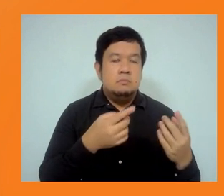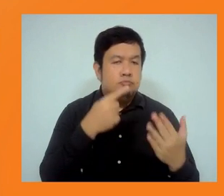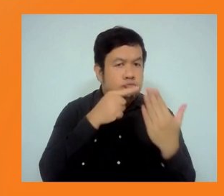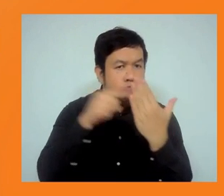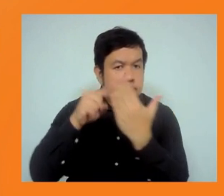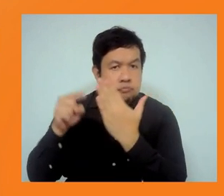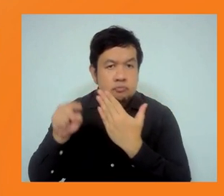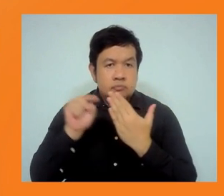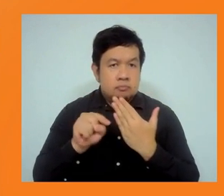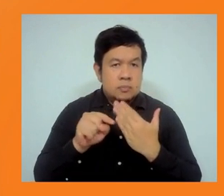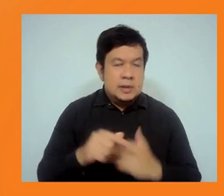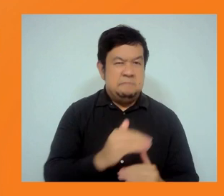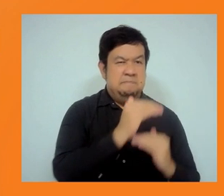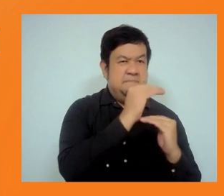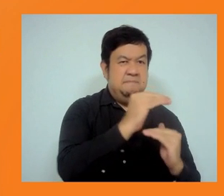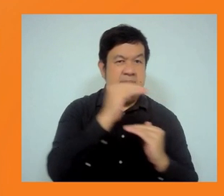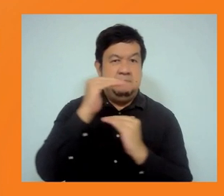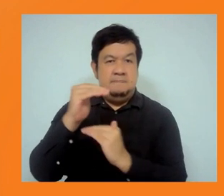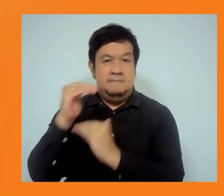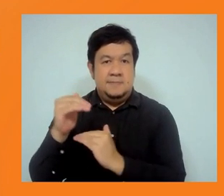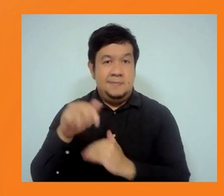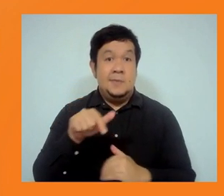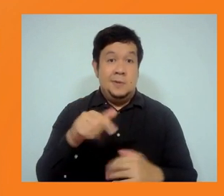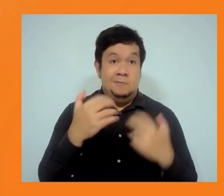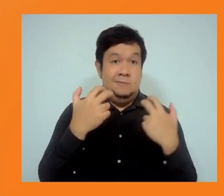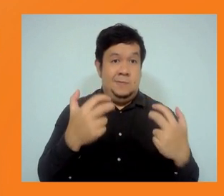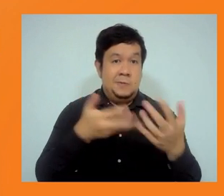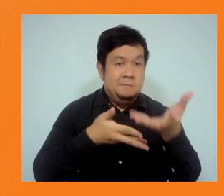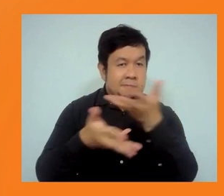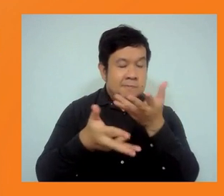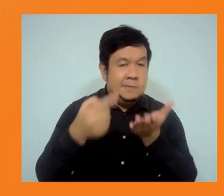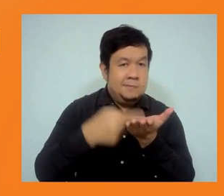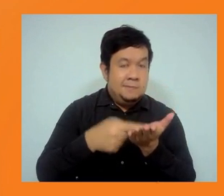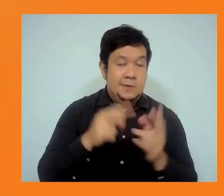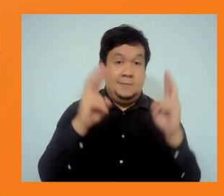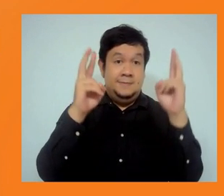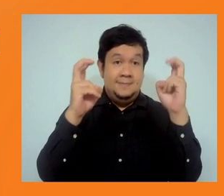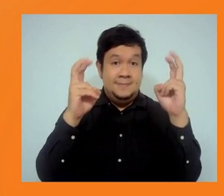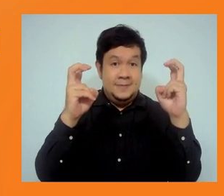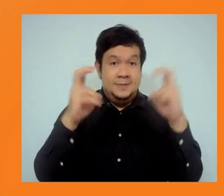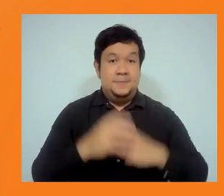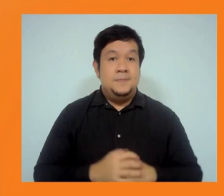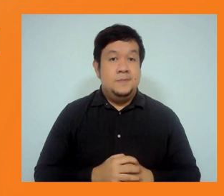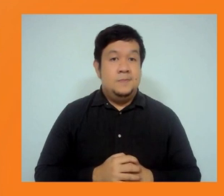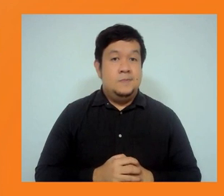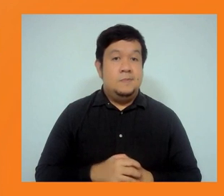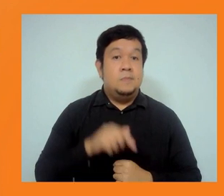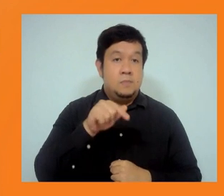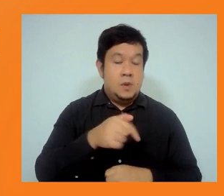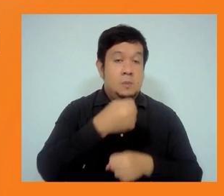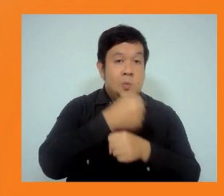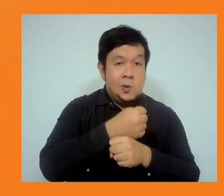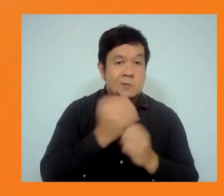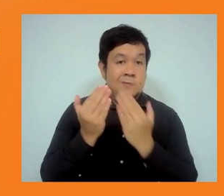will also discuss important issues related to debt, labor, gender, indigenous peoples in relation to ADB's